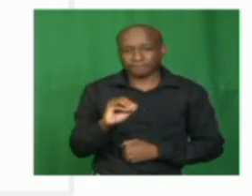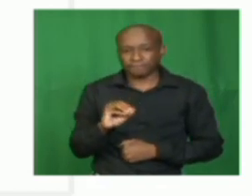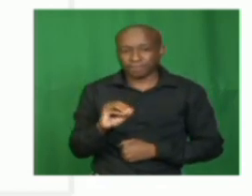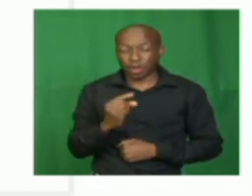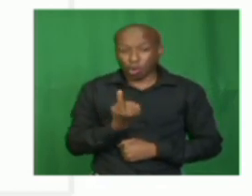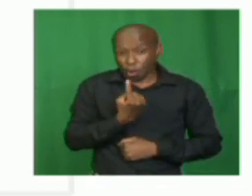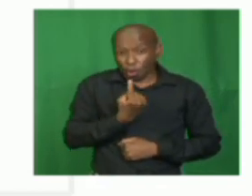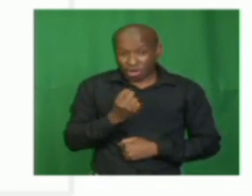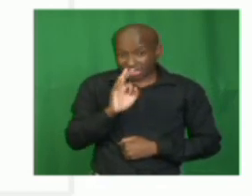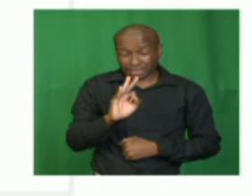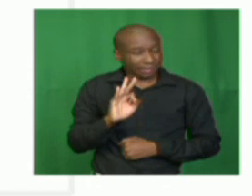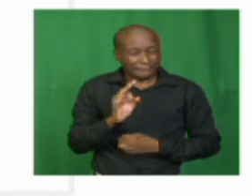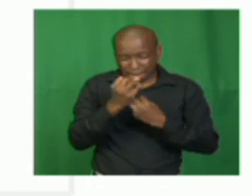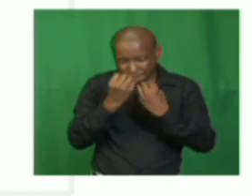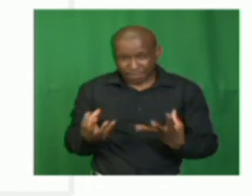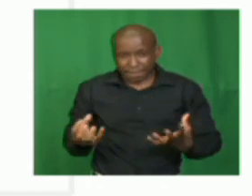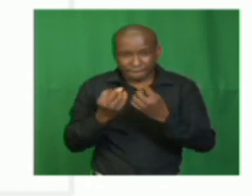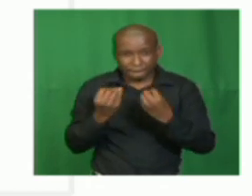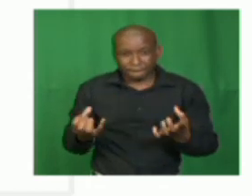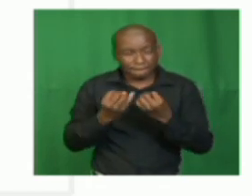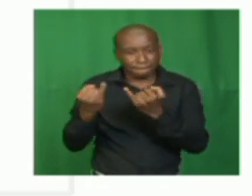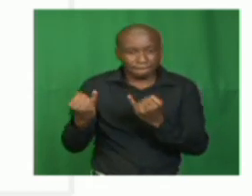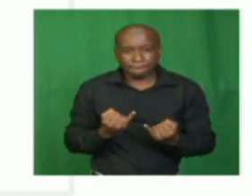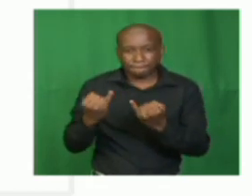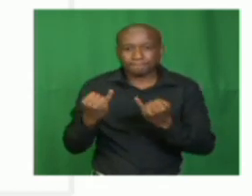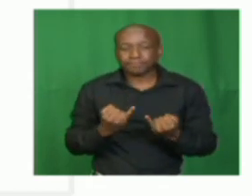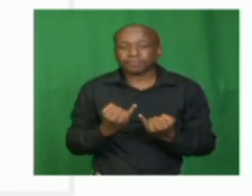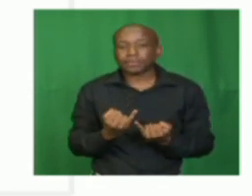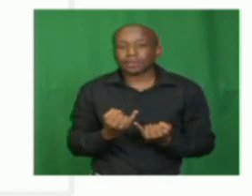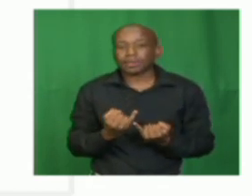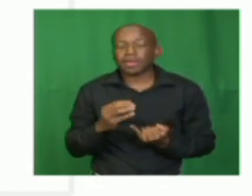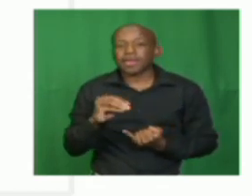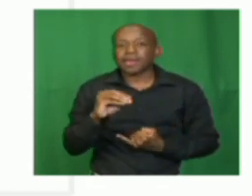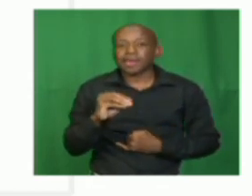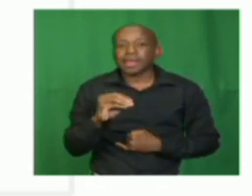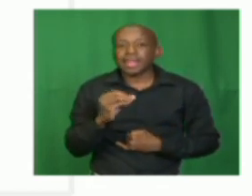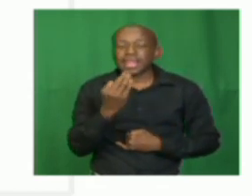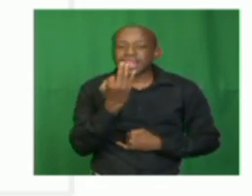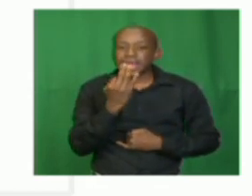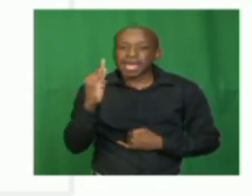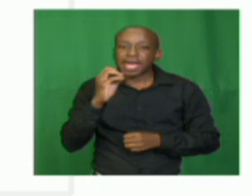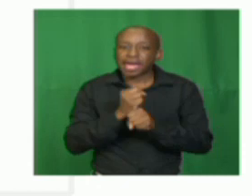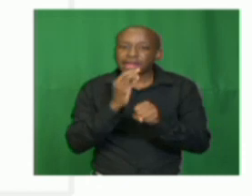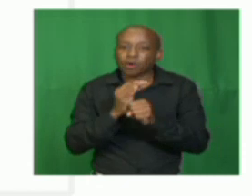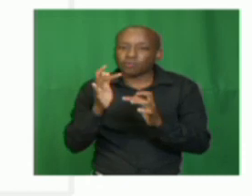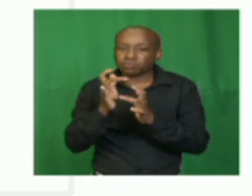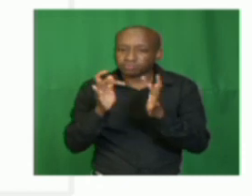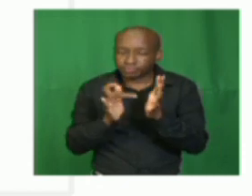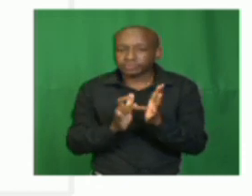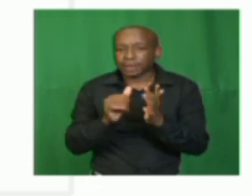are the only ones. There are many. We have a setting. It was on the 3rd of April 2020,